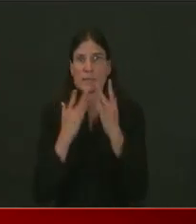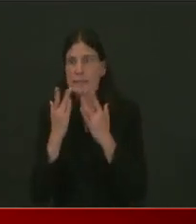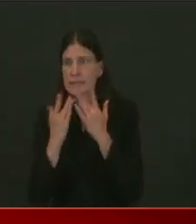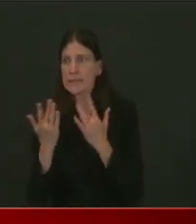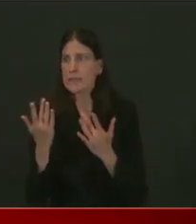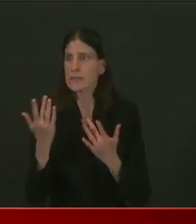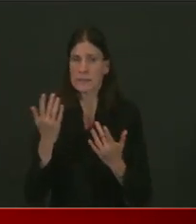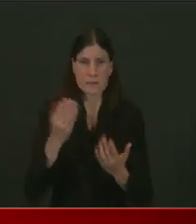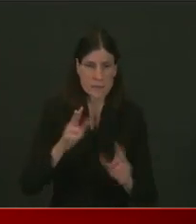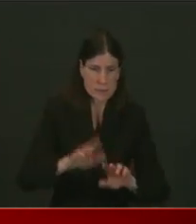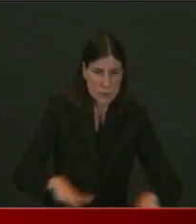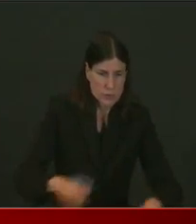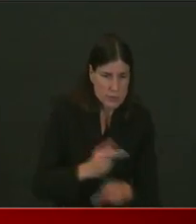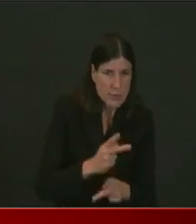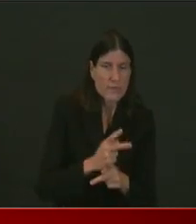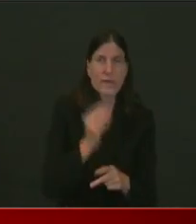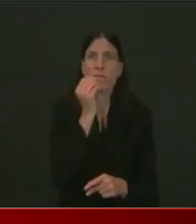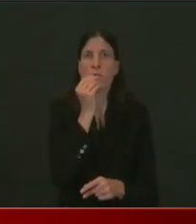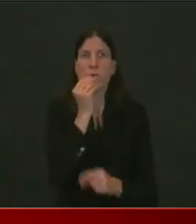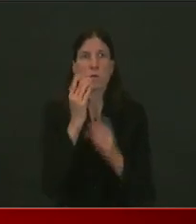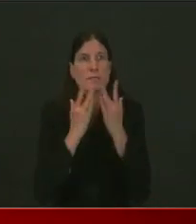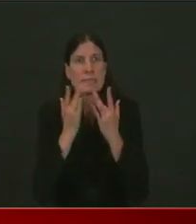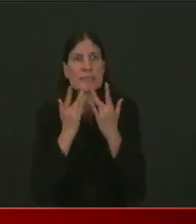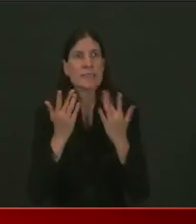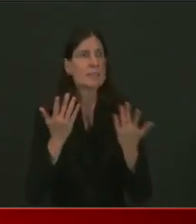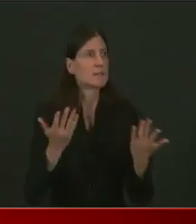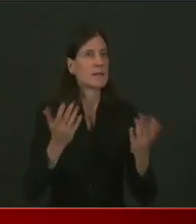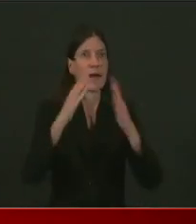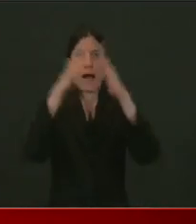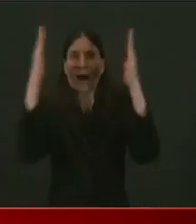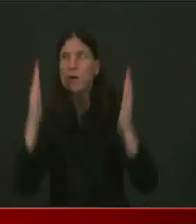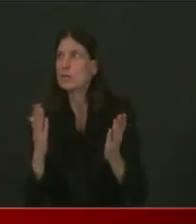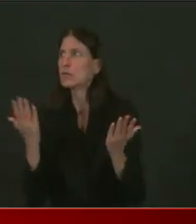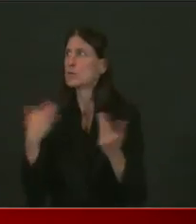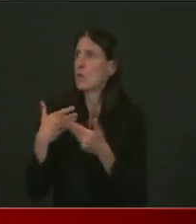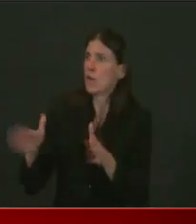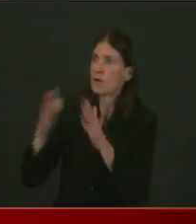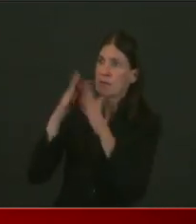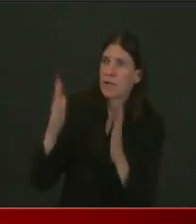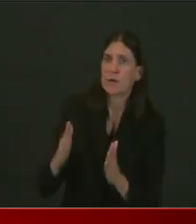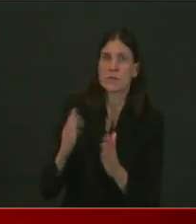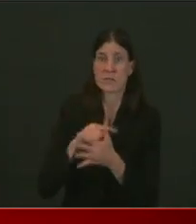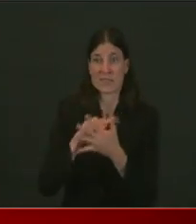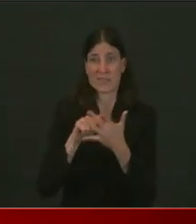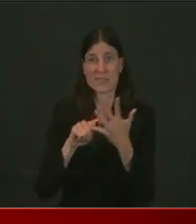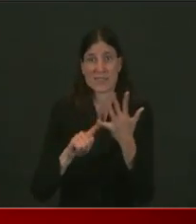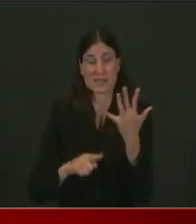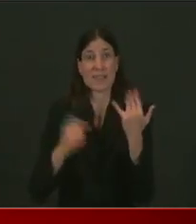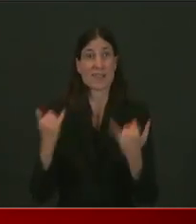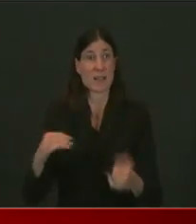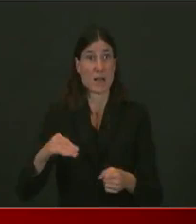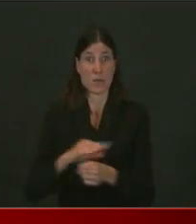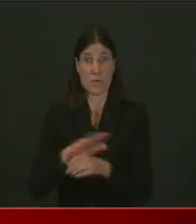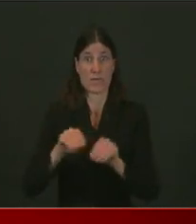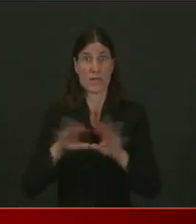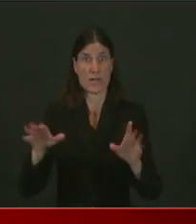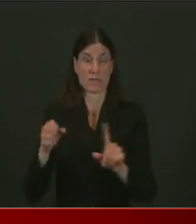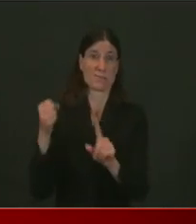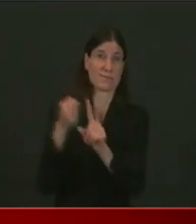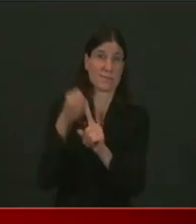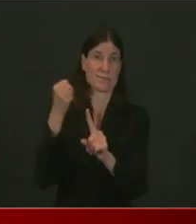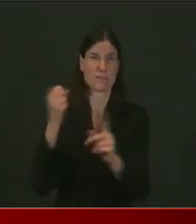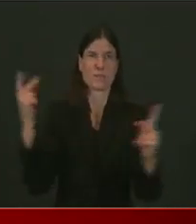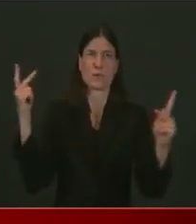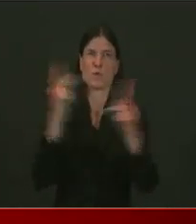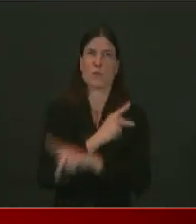hard to keep a roof over your head. And so the whole time we've been responding, we are trying to help you